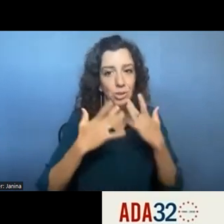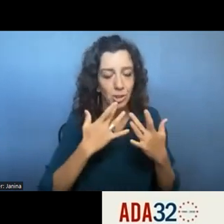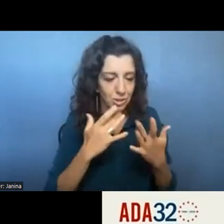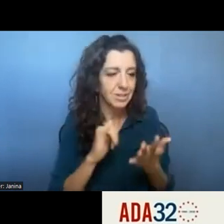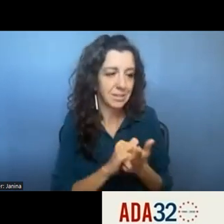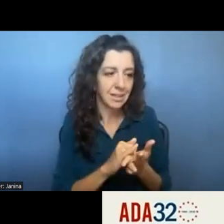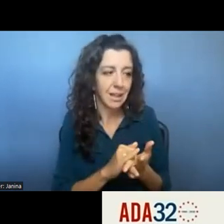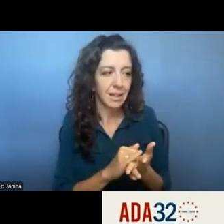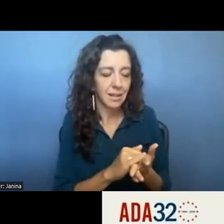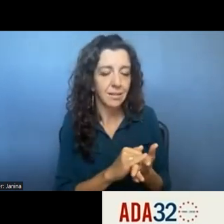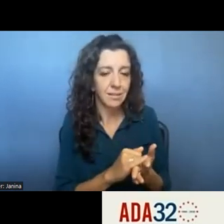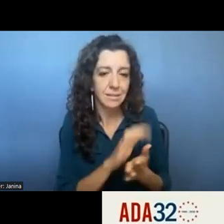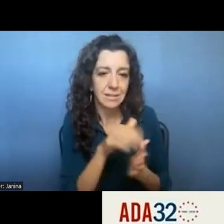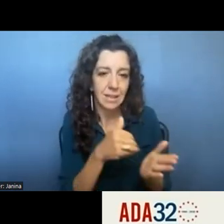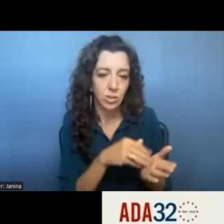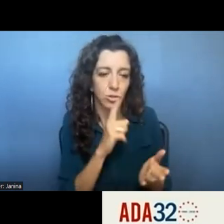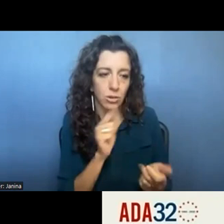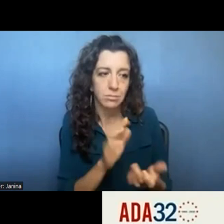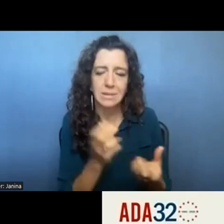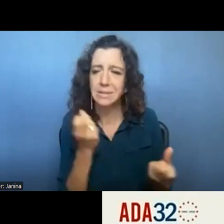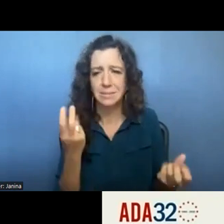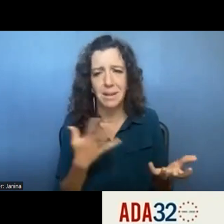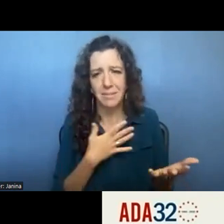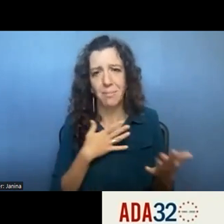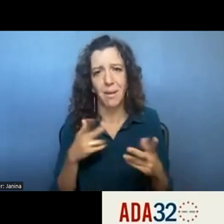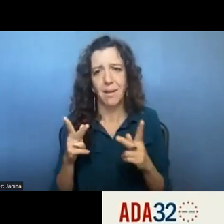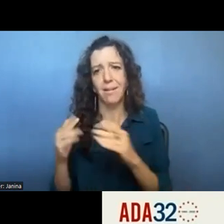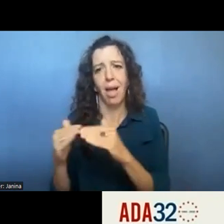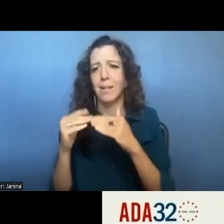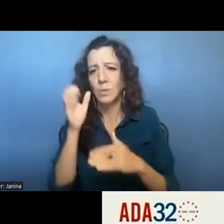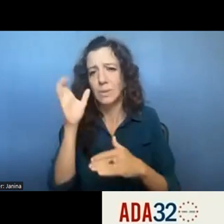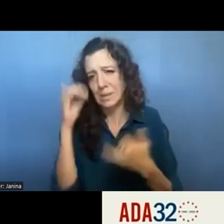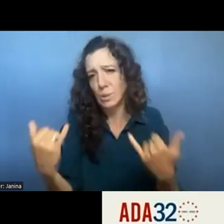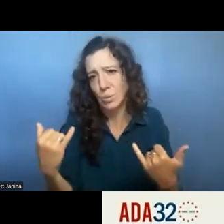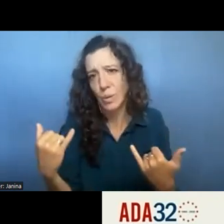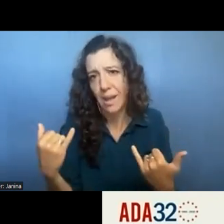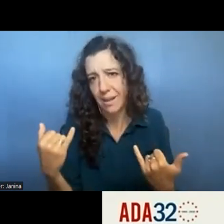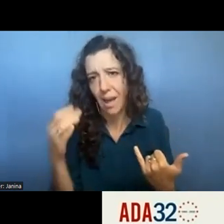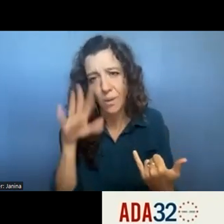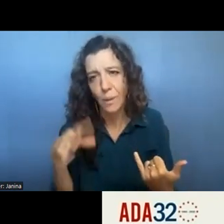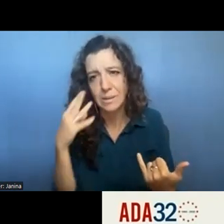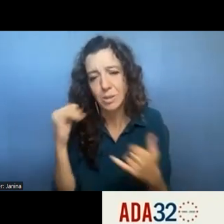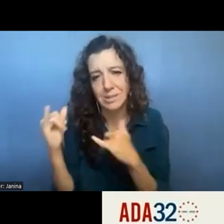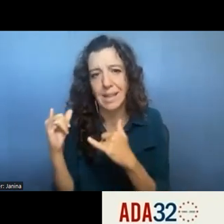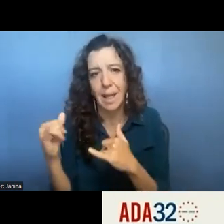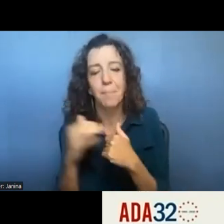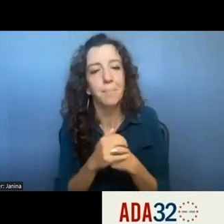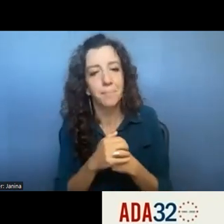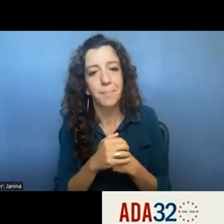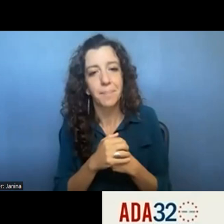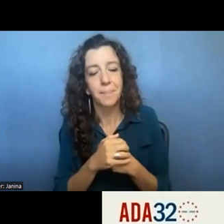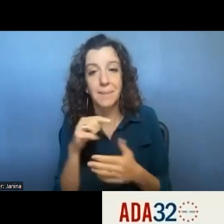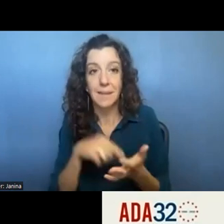i'm sure similar to many of my colleagues who are listening to this webinar today and uh critical to